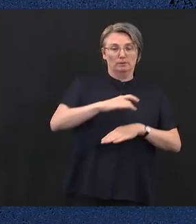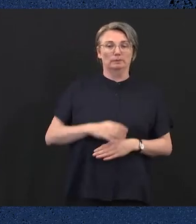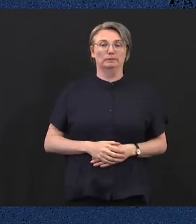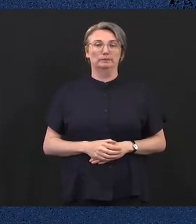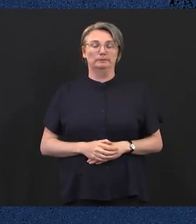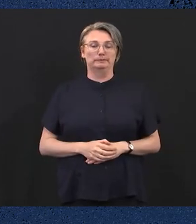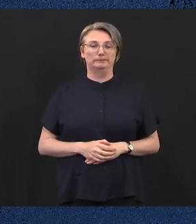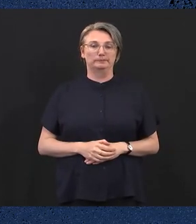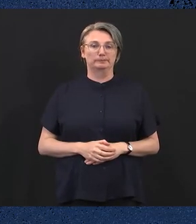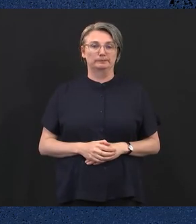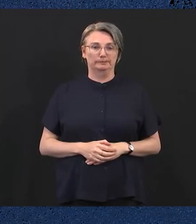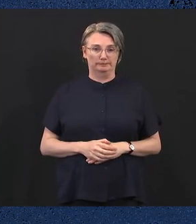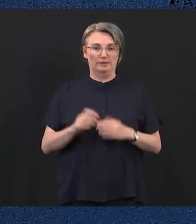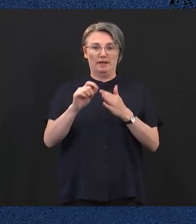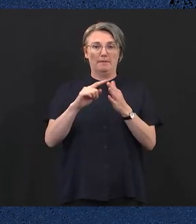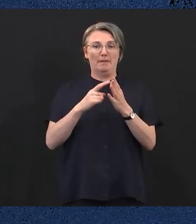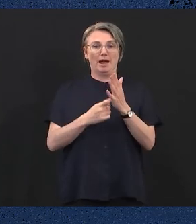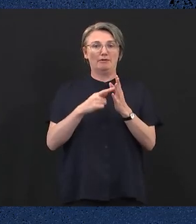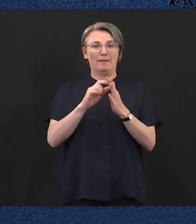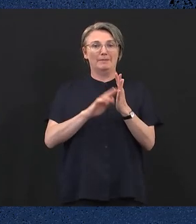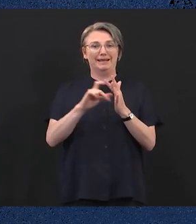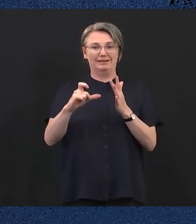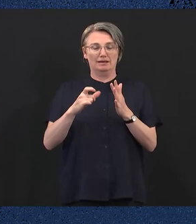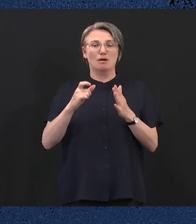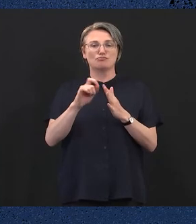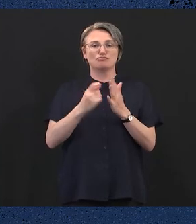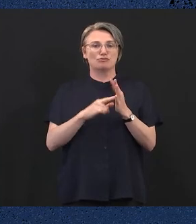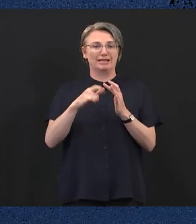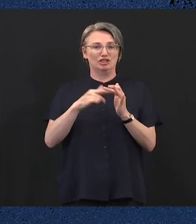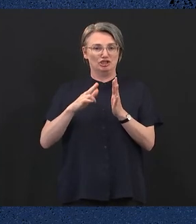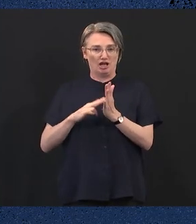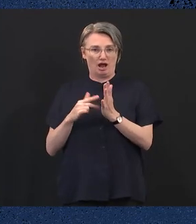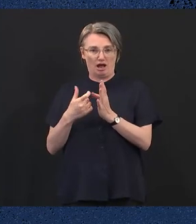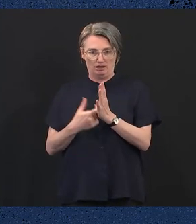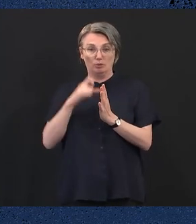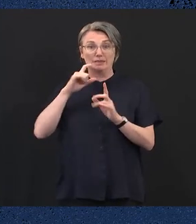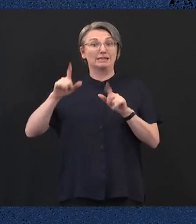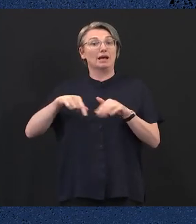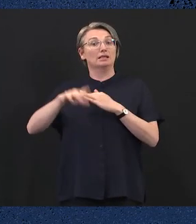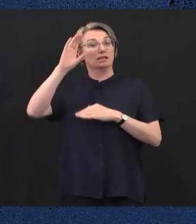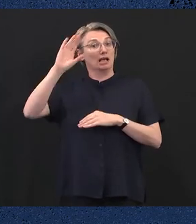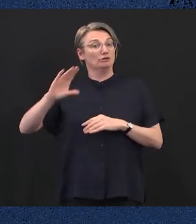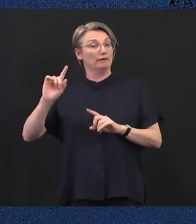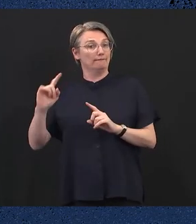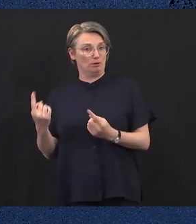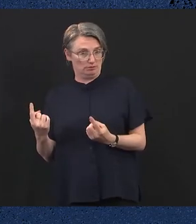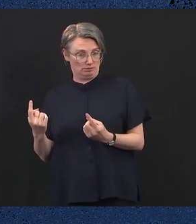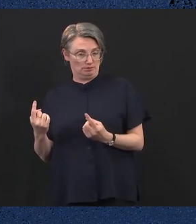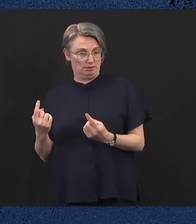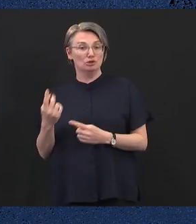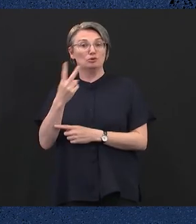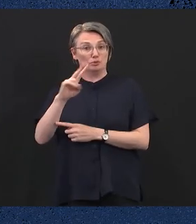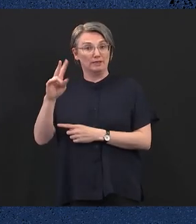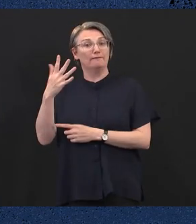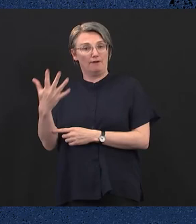Paramedic practitioners will be rolled out in rural and regional areas first and there will be at least 25 paramedic